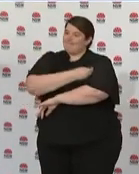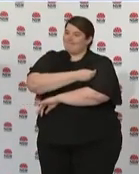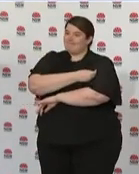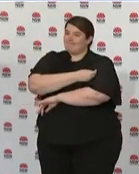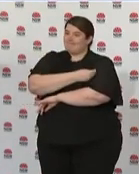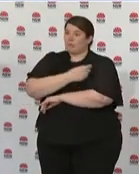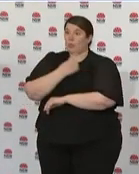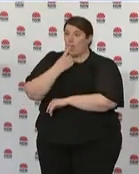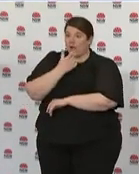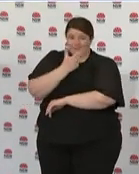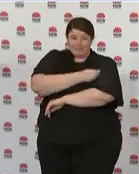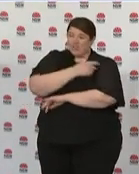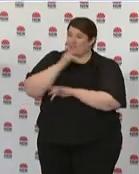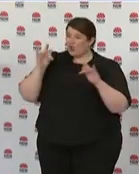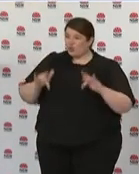dose.